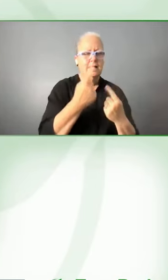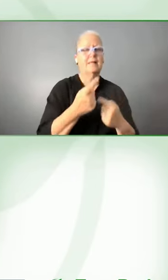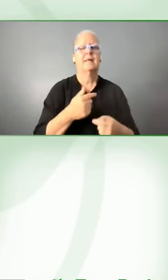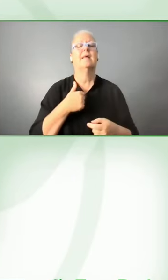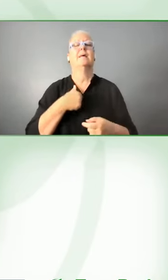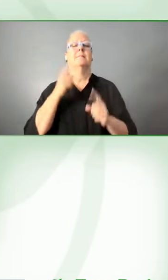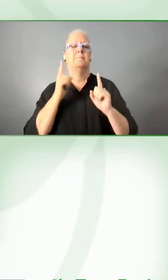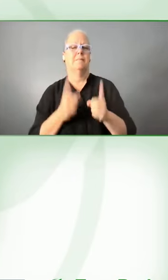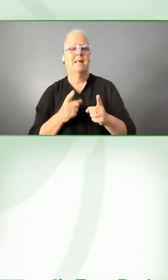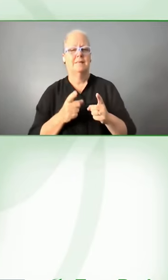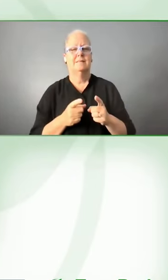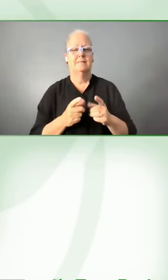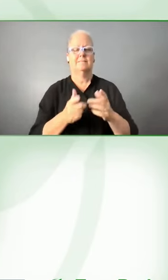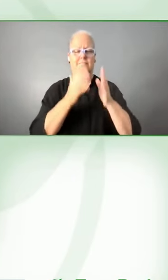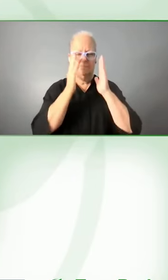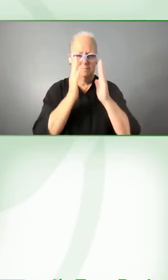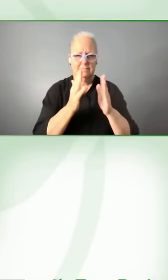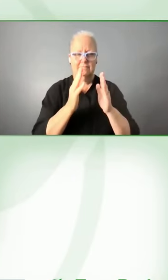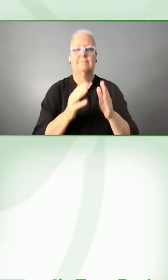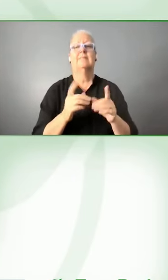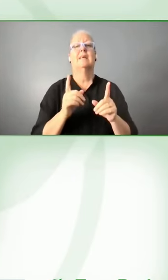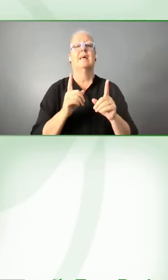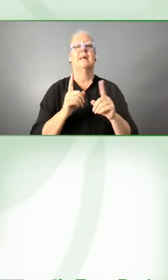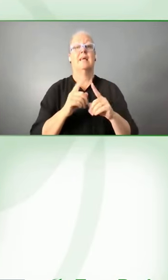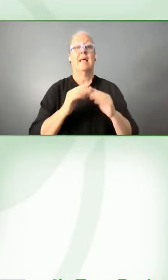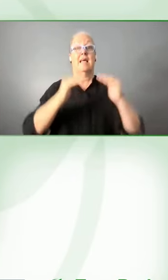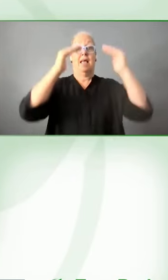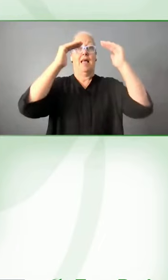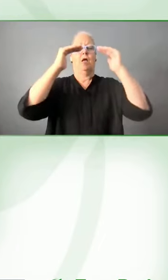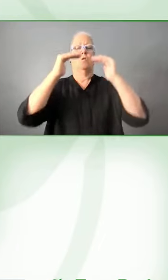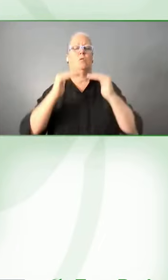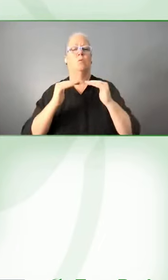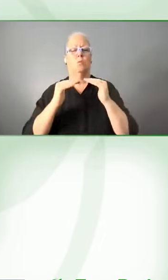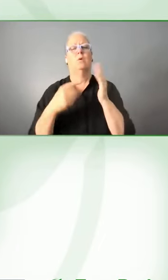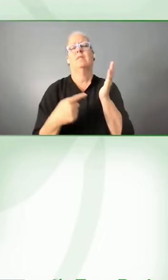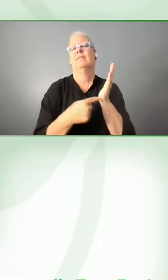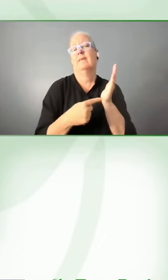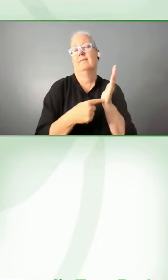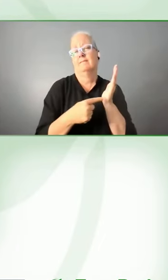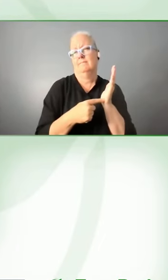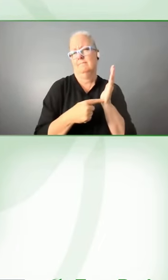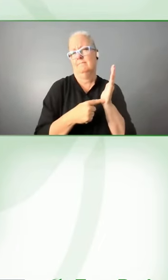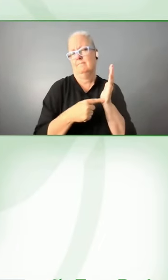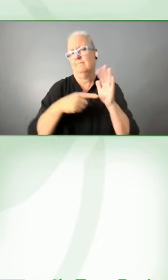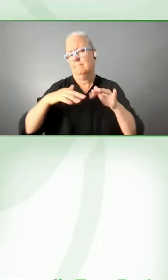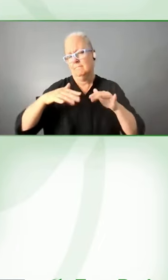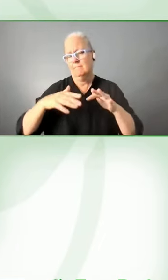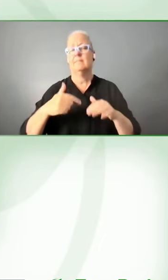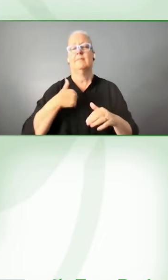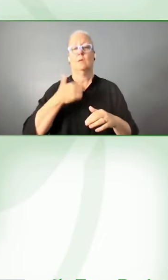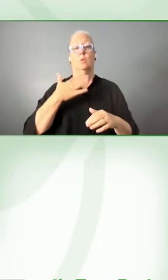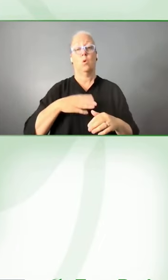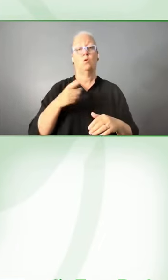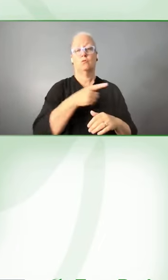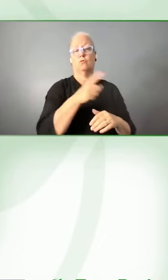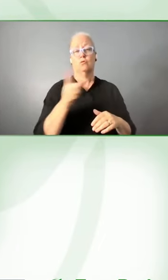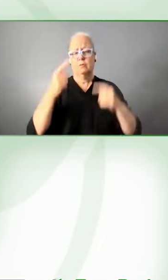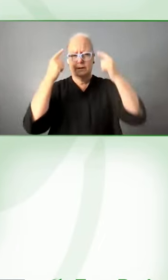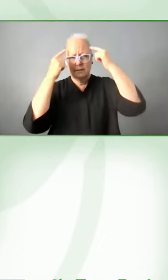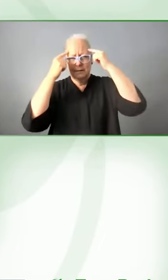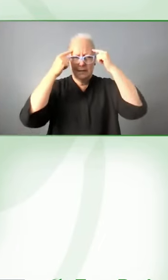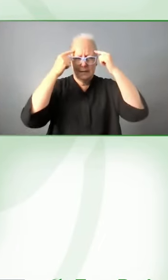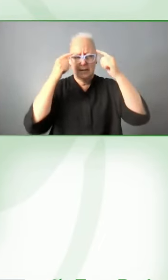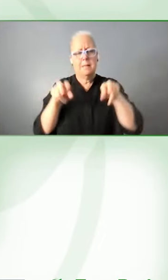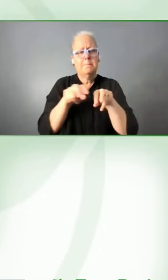high tech and low tech at the same time and I'd just like to sort of as for us to consider that as we go through today's panel and we hear the